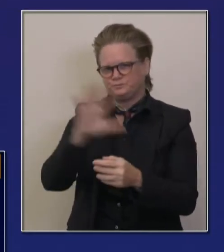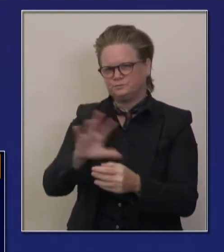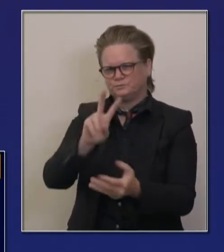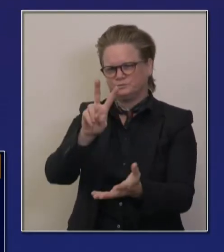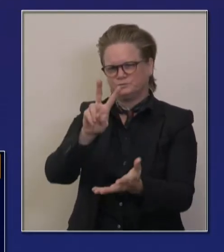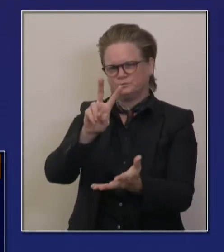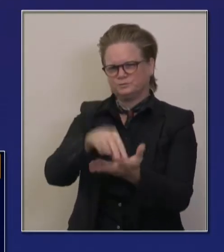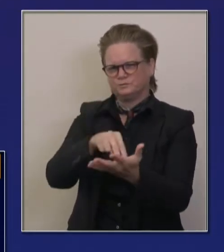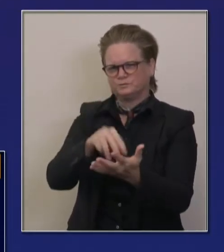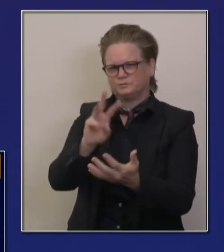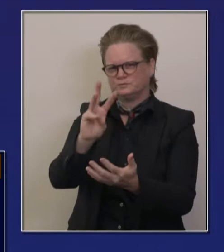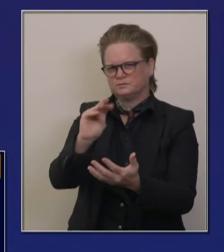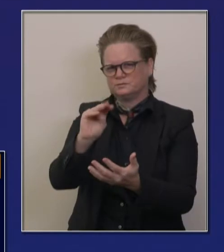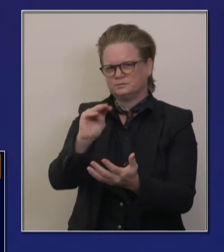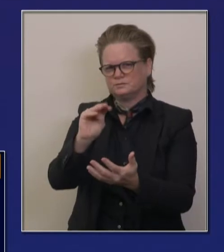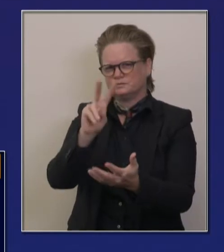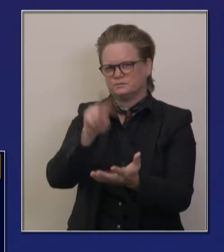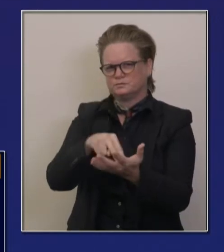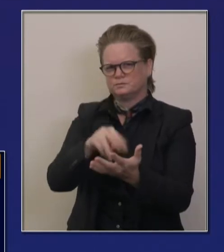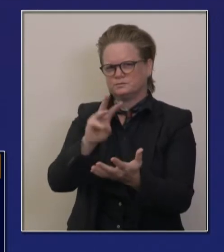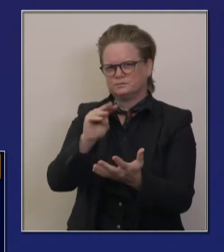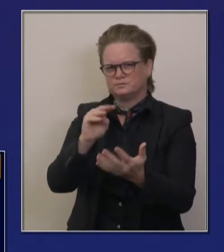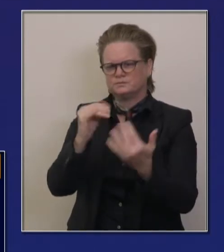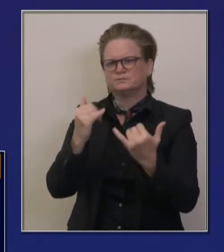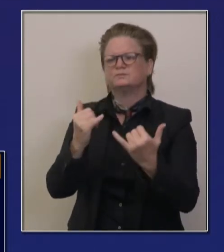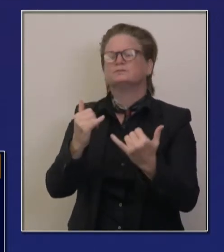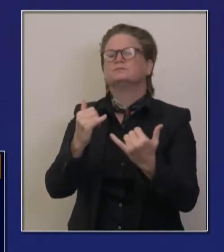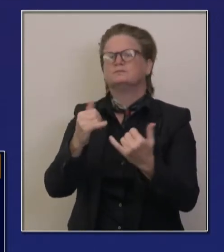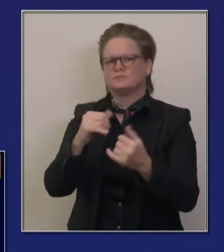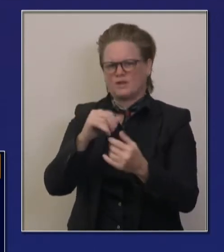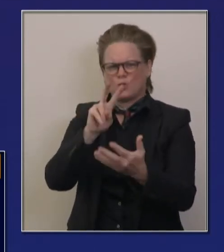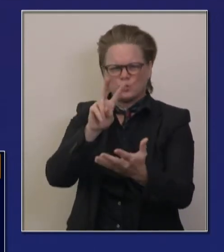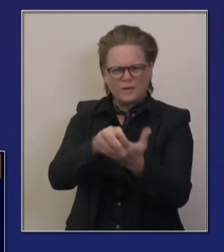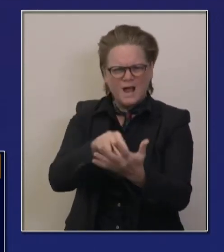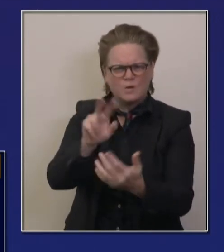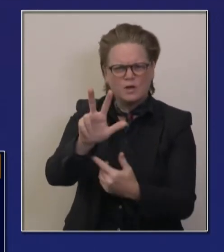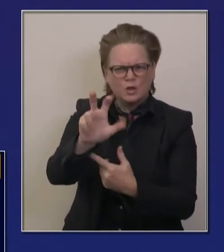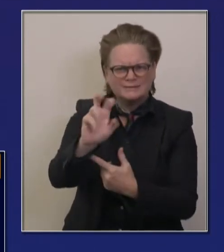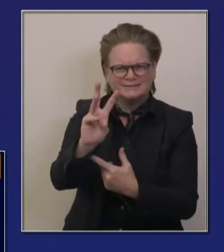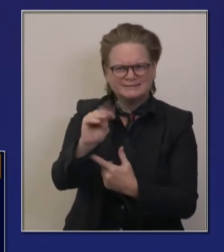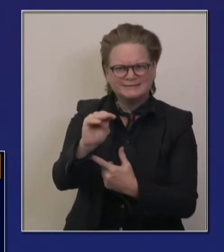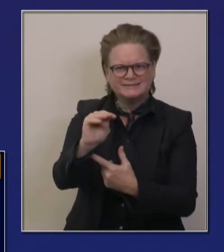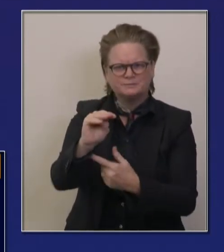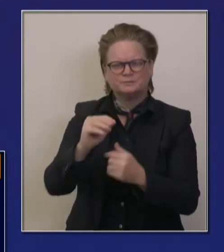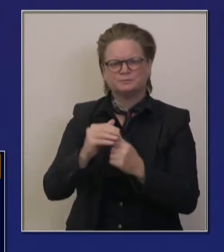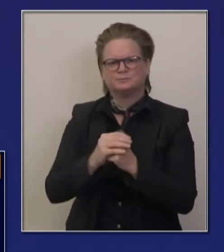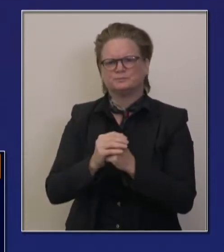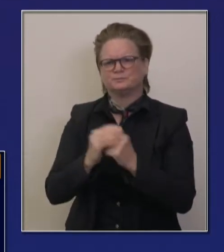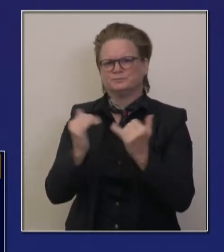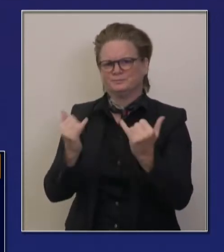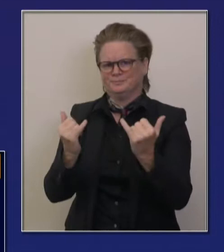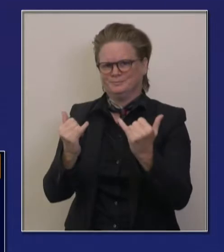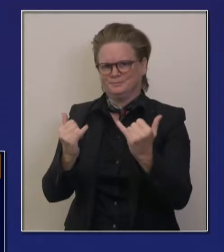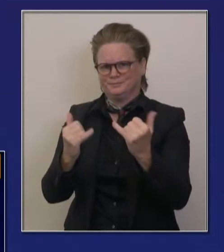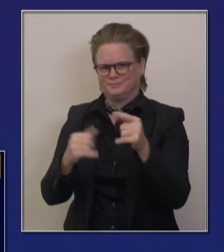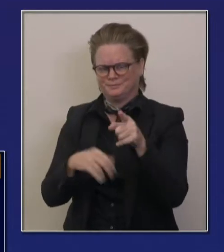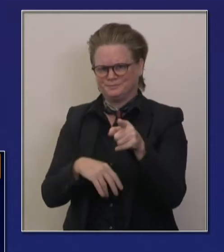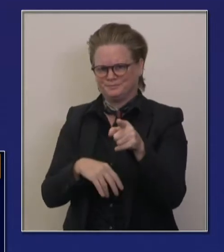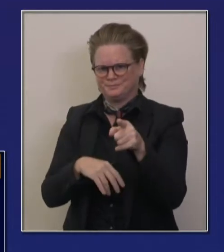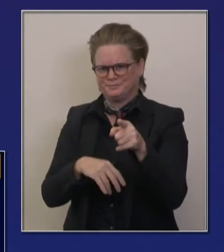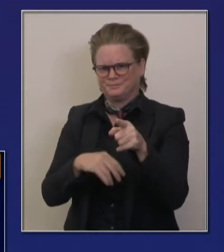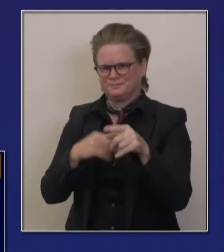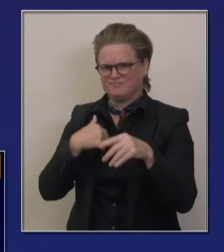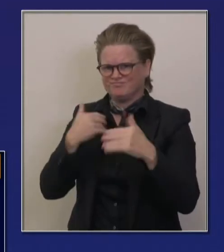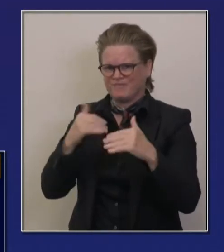2,360 individuals have been admitted to ICUs. Uh, you've seen a 69% increase in